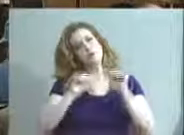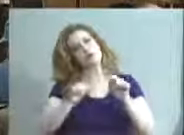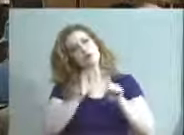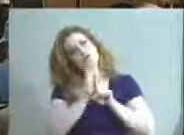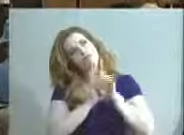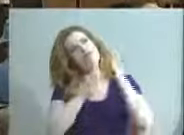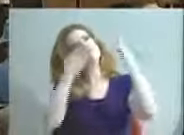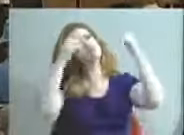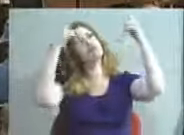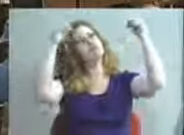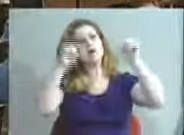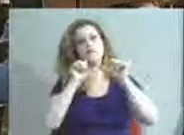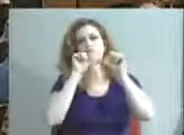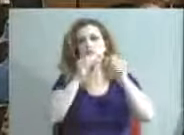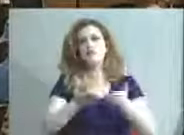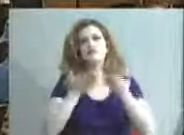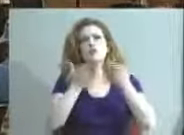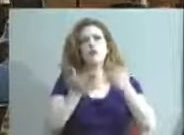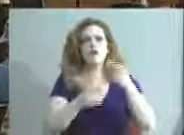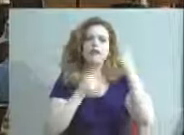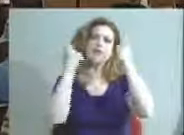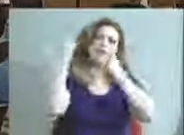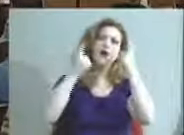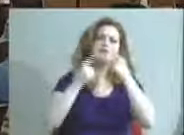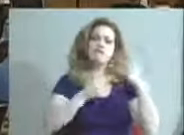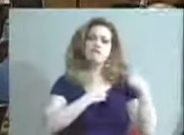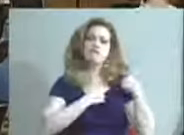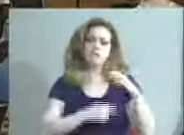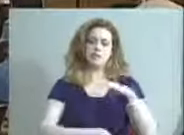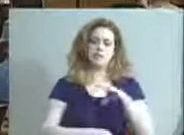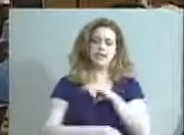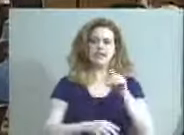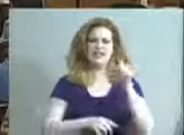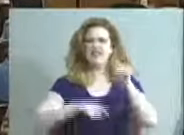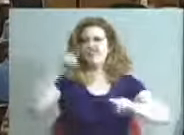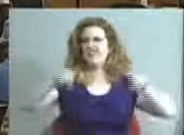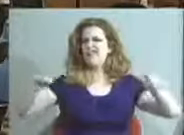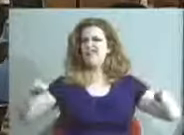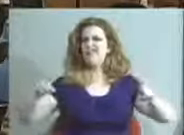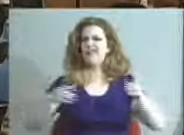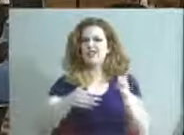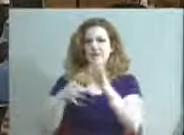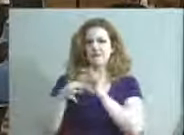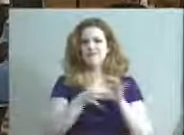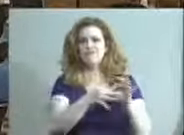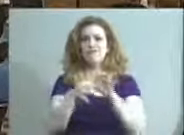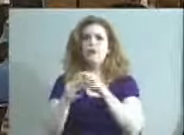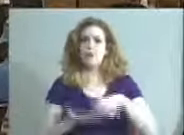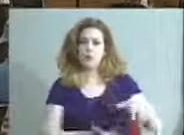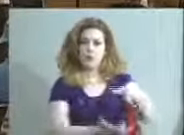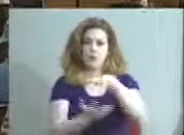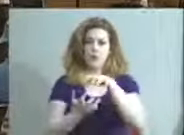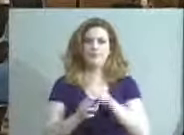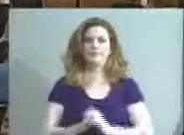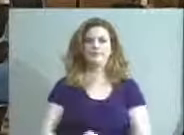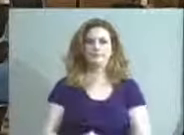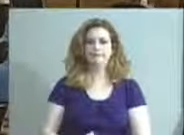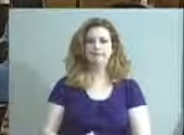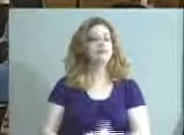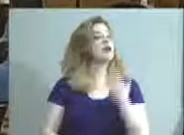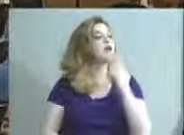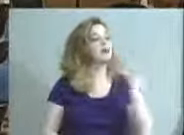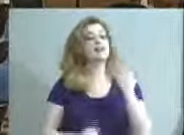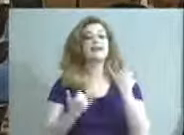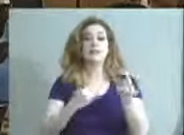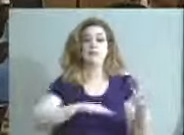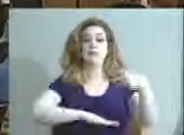thoughtful responsible citizens of our diverse shared world thank you okay let's now